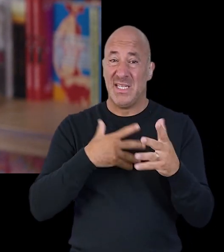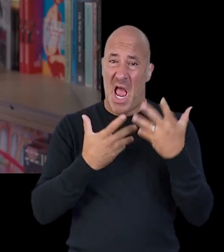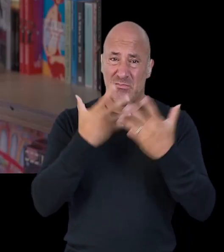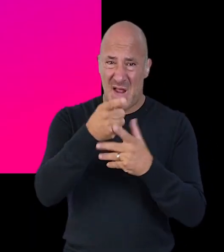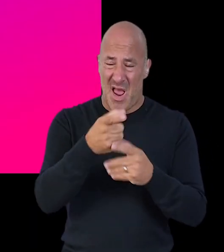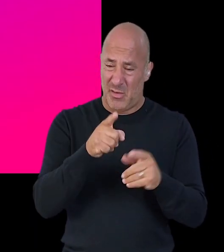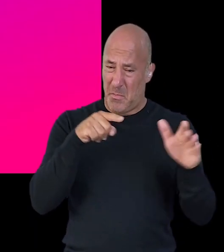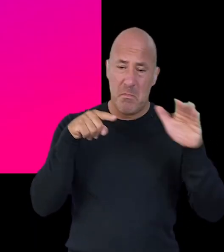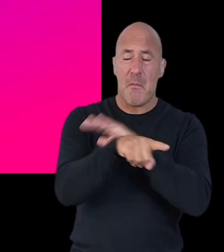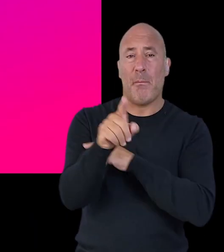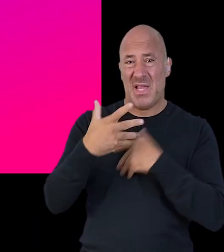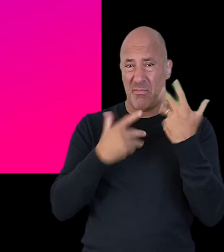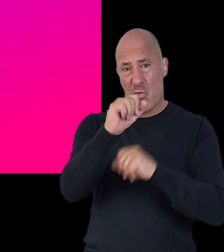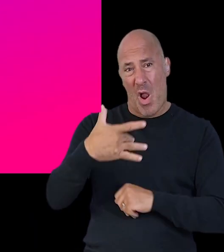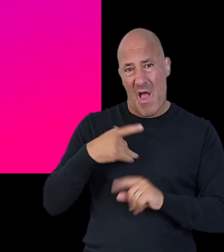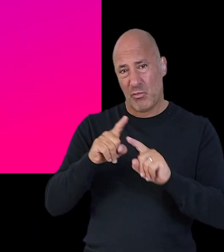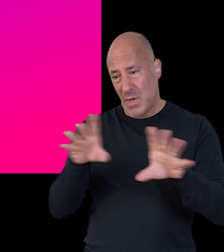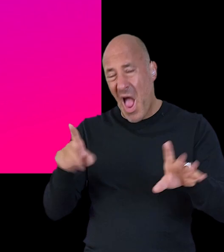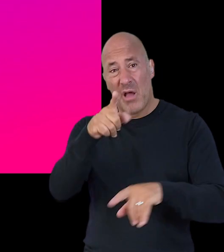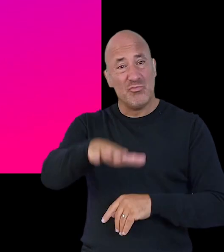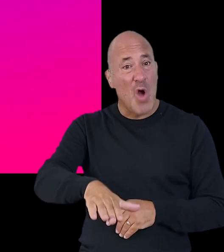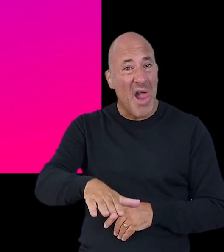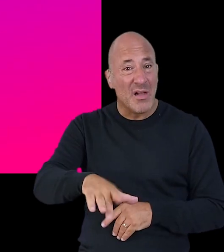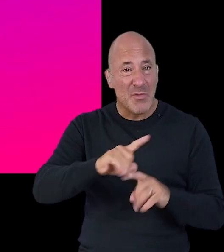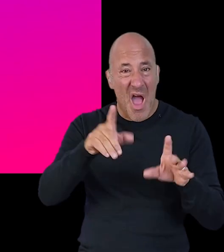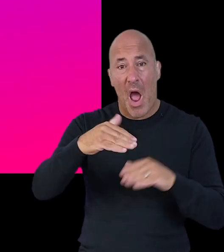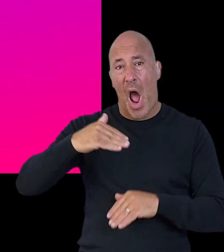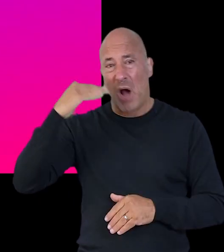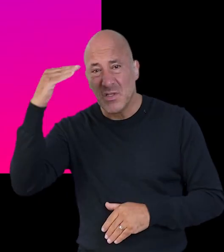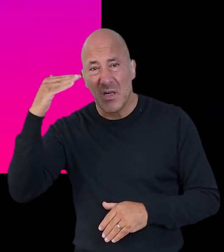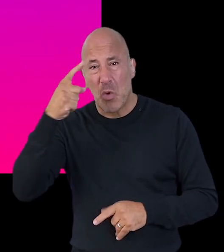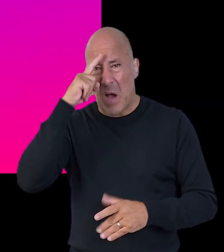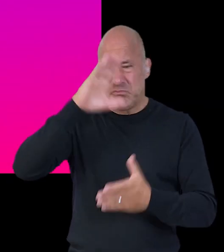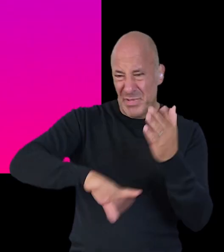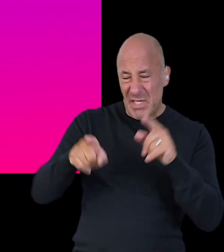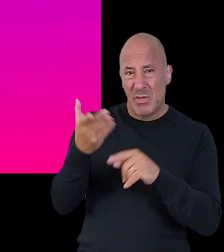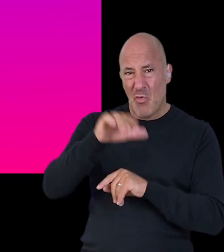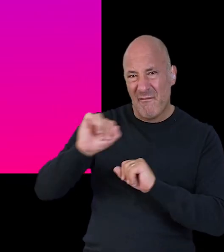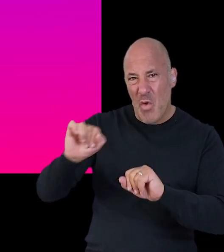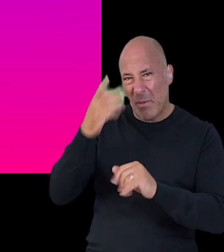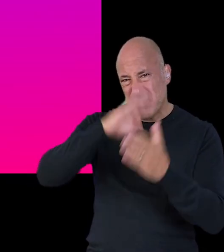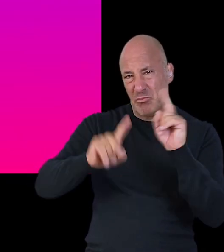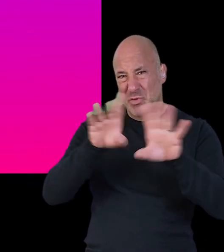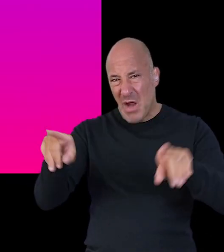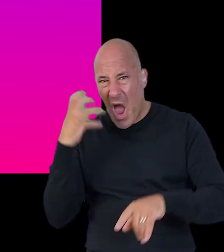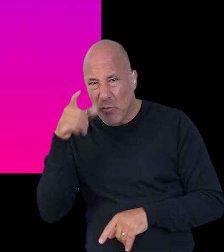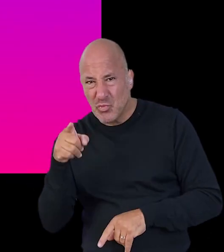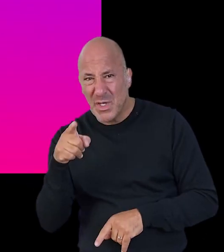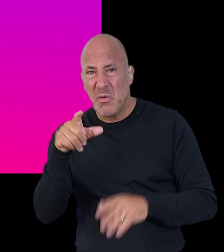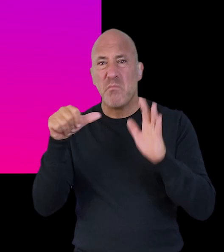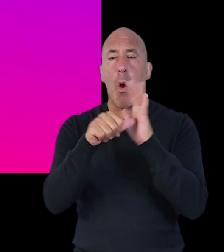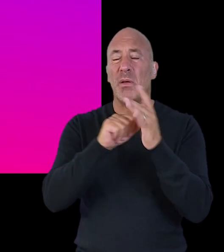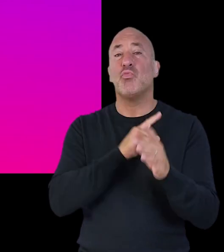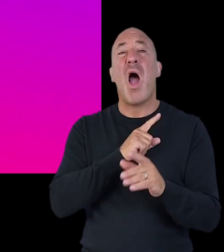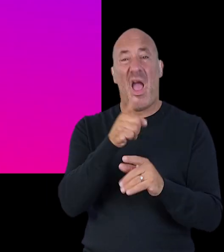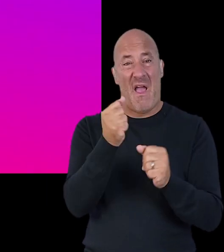you were born you'll also be expected to talk about your life in the country you fled as a child and as an adult your experiences in your